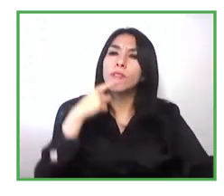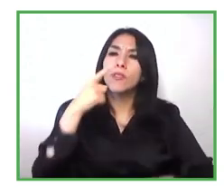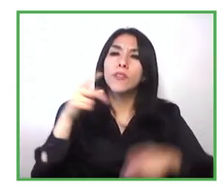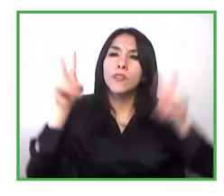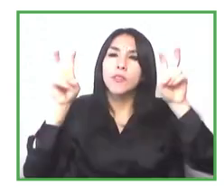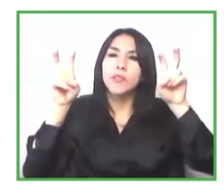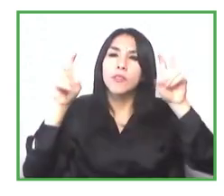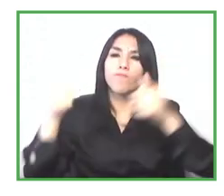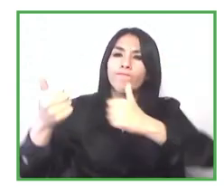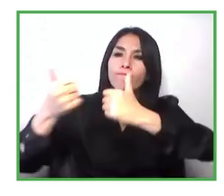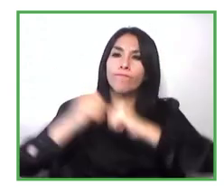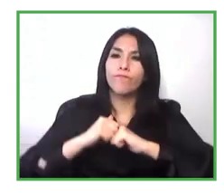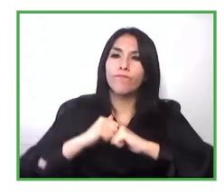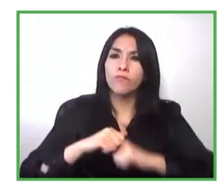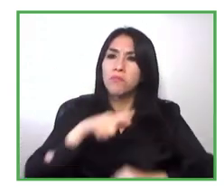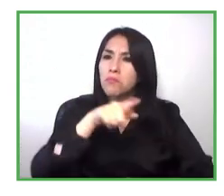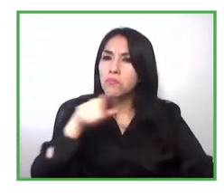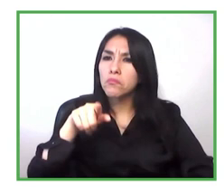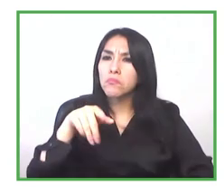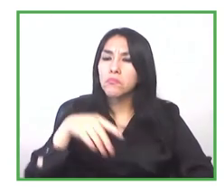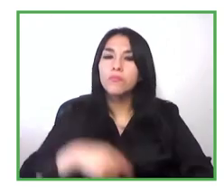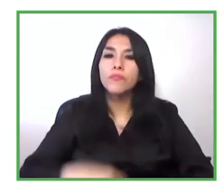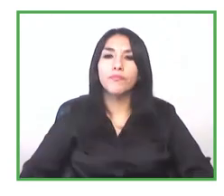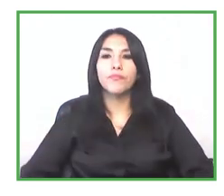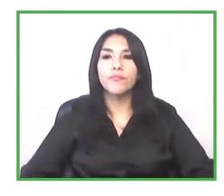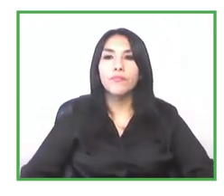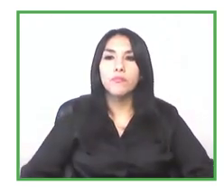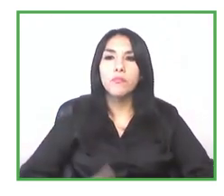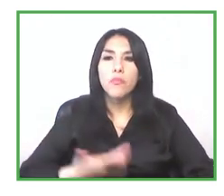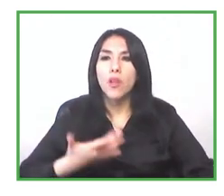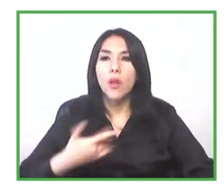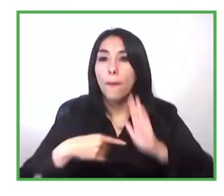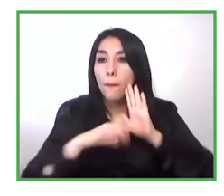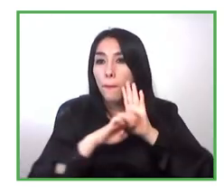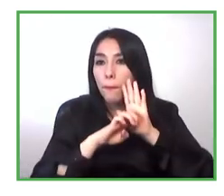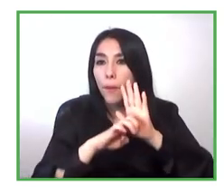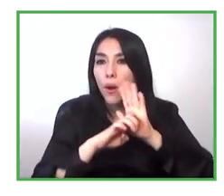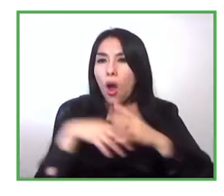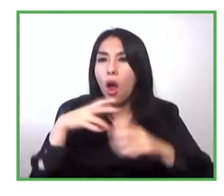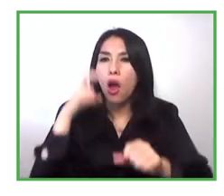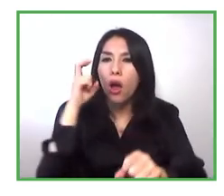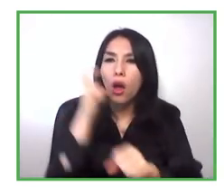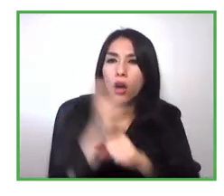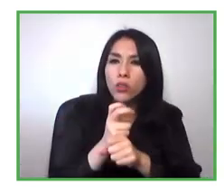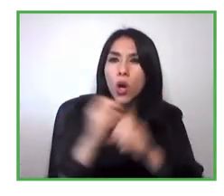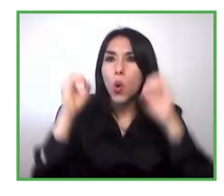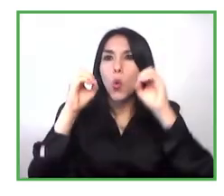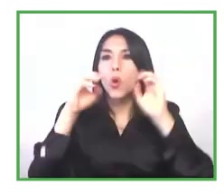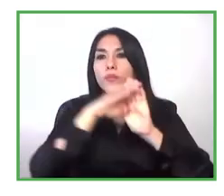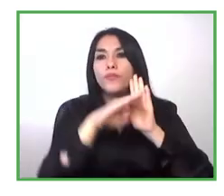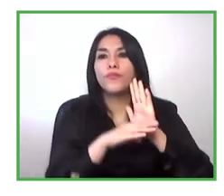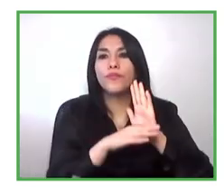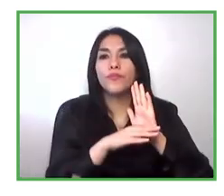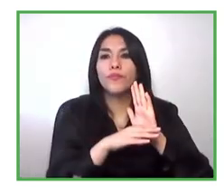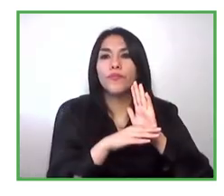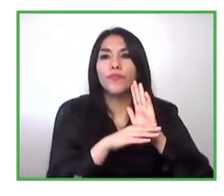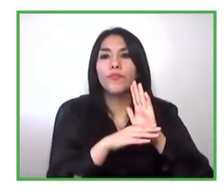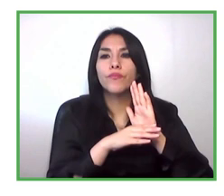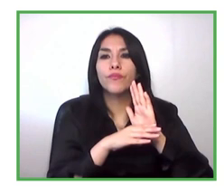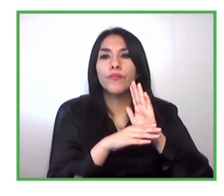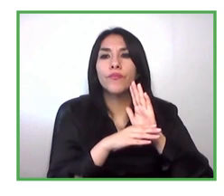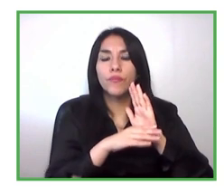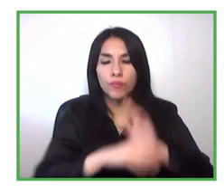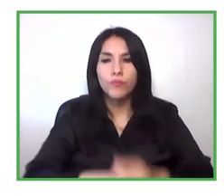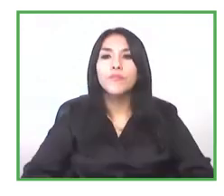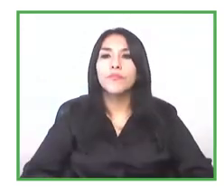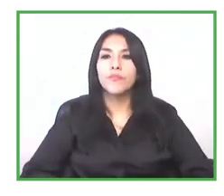about the challenges that you've faced and how the difficulties in not having uh registry or a database where we can